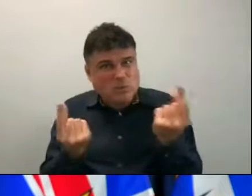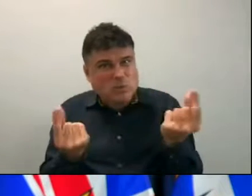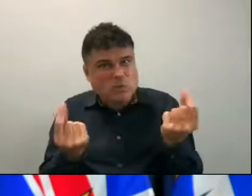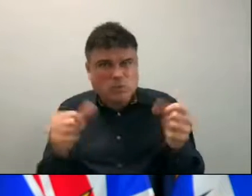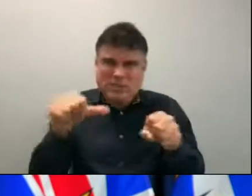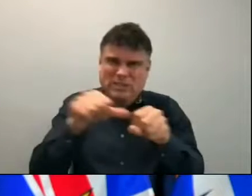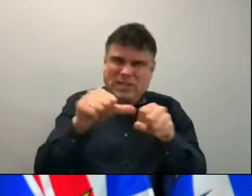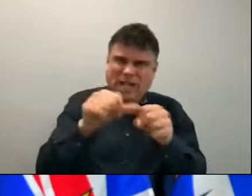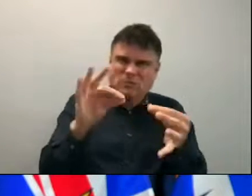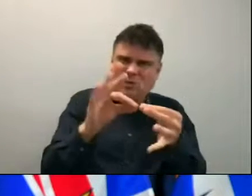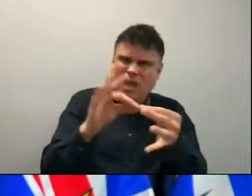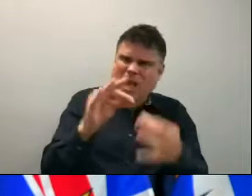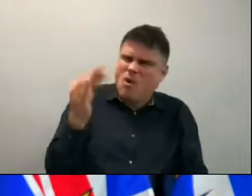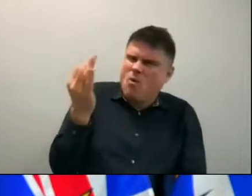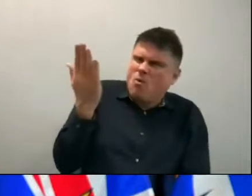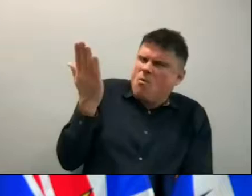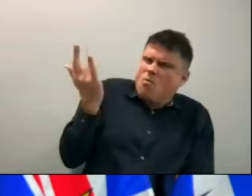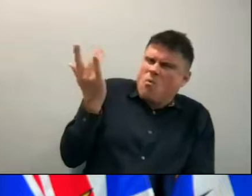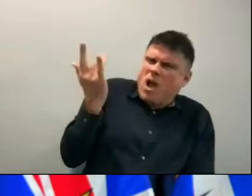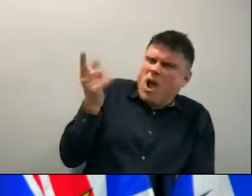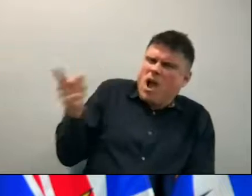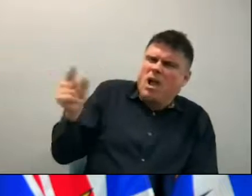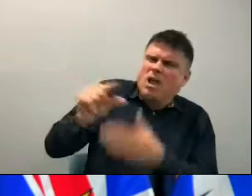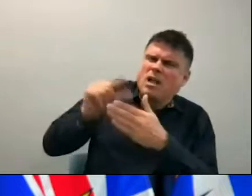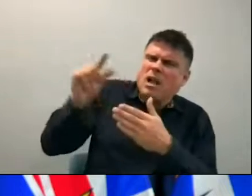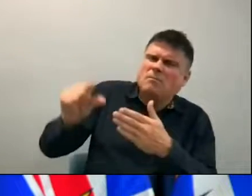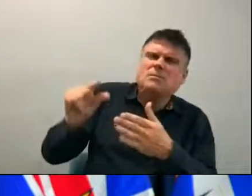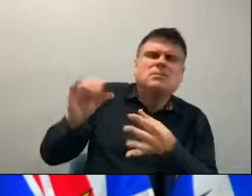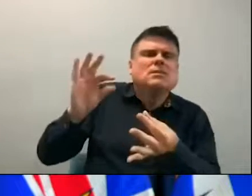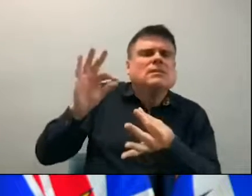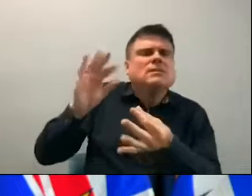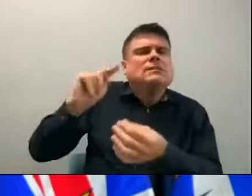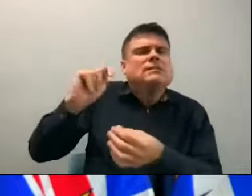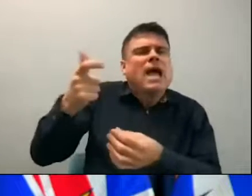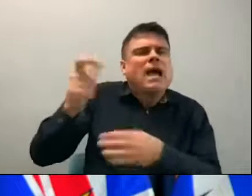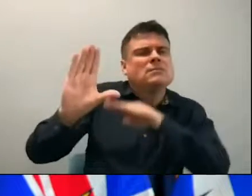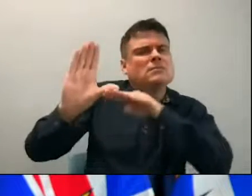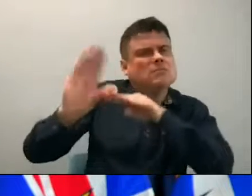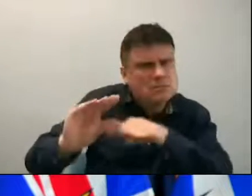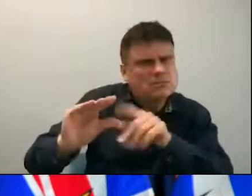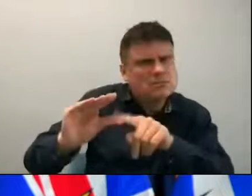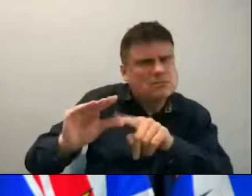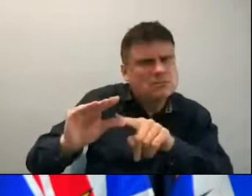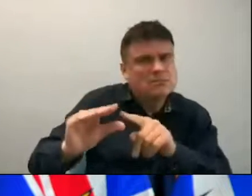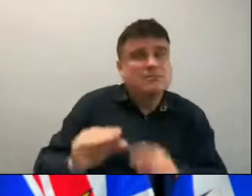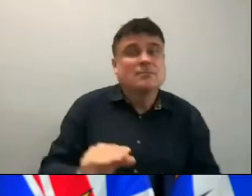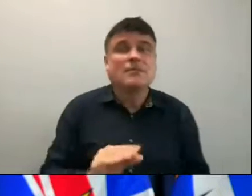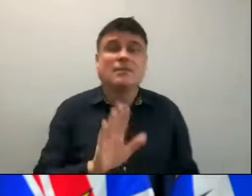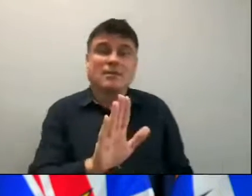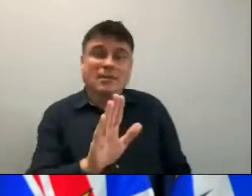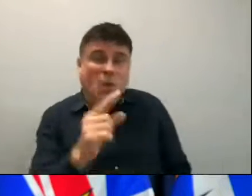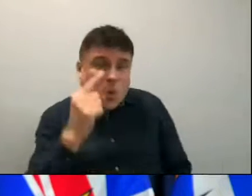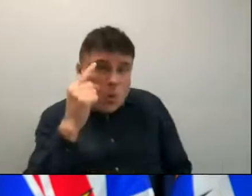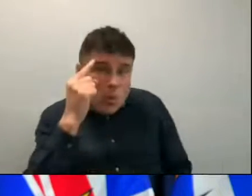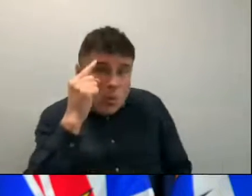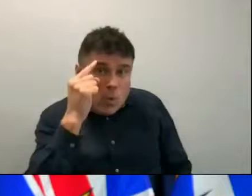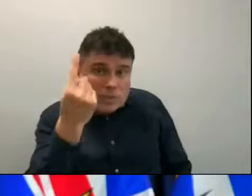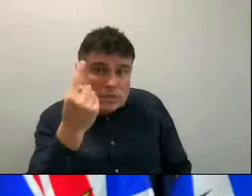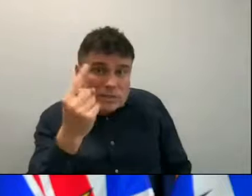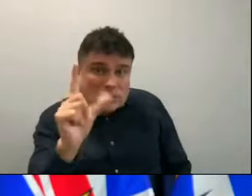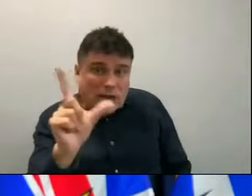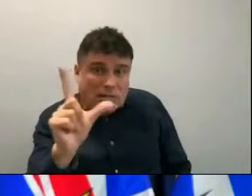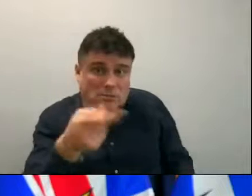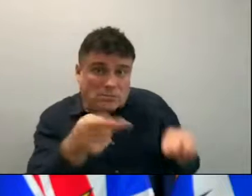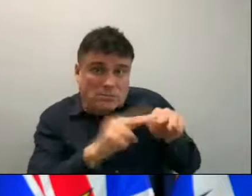that? And why won't your government consider pulling back some of those taxes? Certainly the one cent a litre increase that's scheduled for April